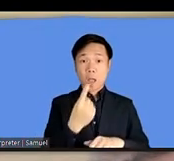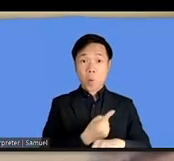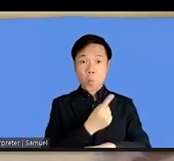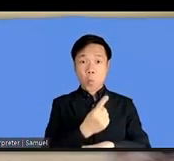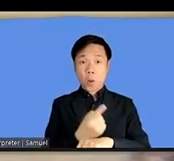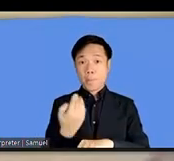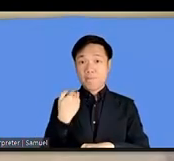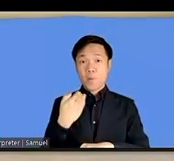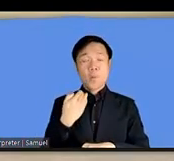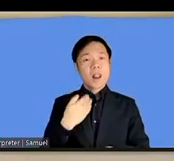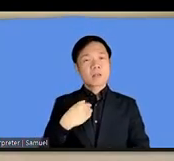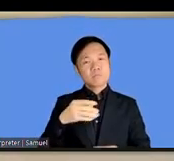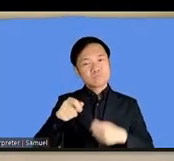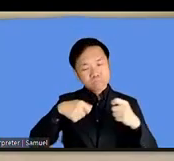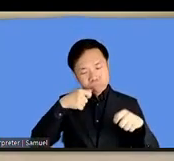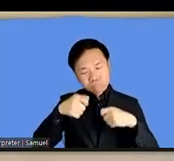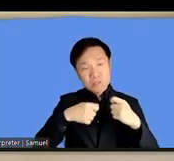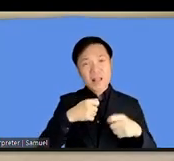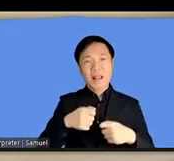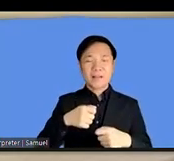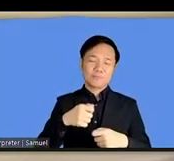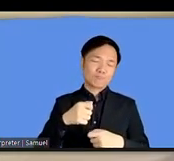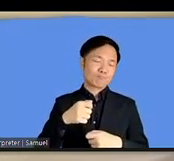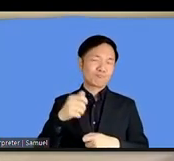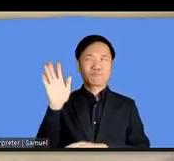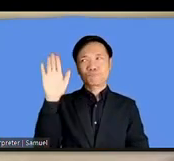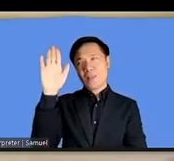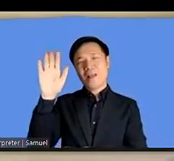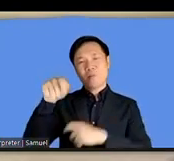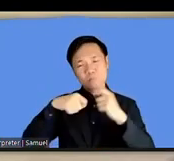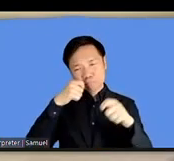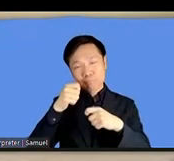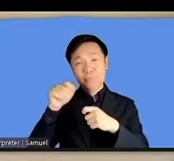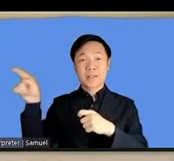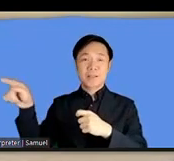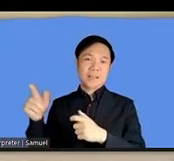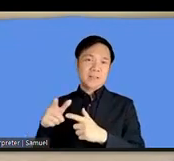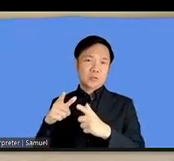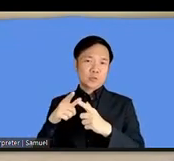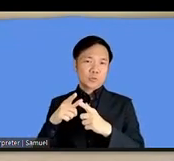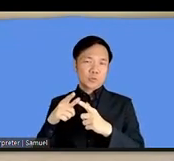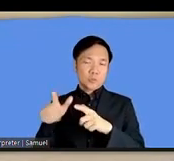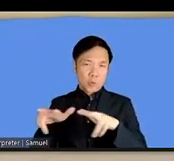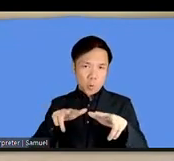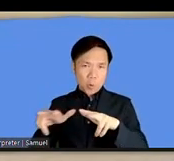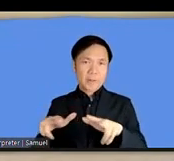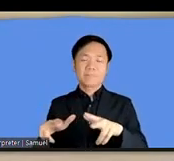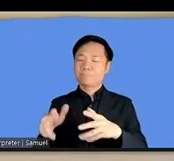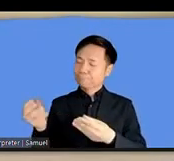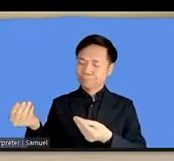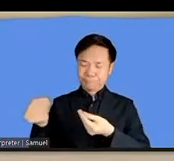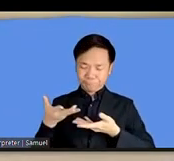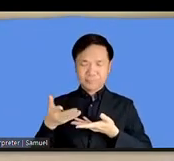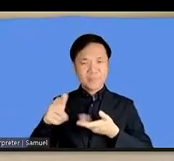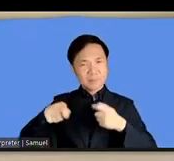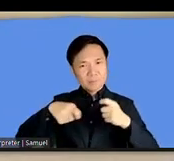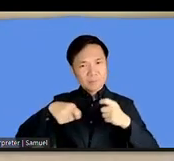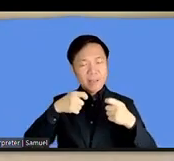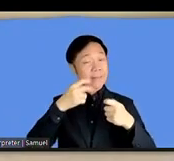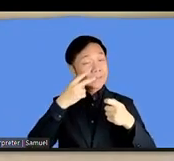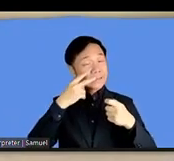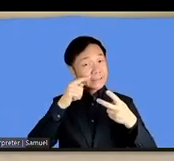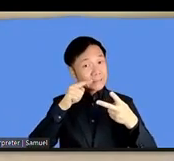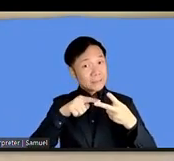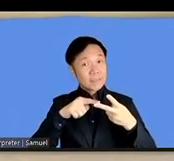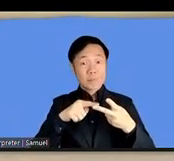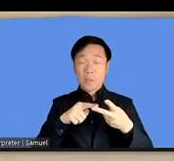uh thankfully provided by the local host this lunch has information on the website that what